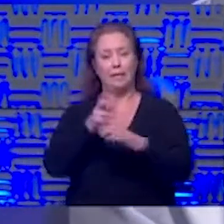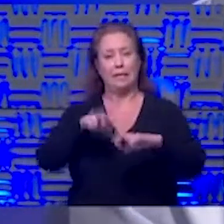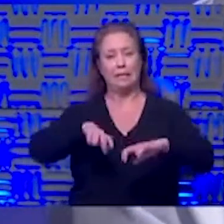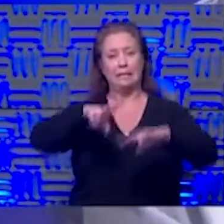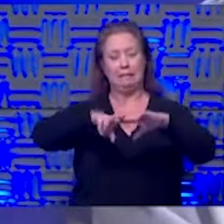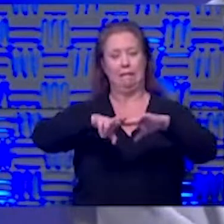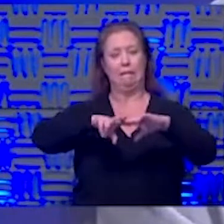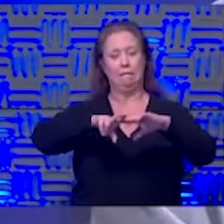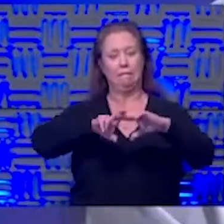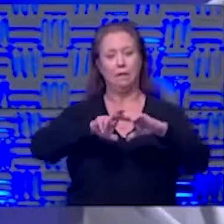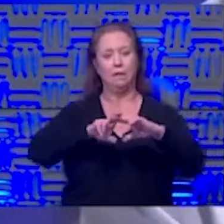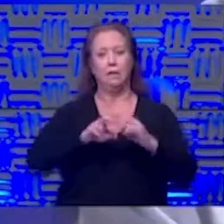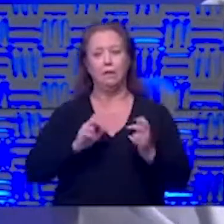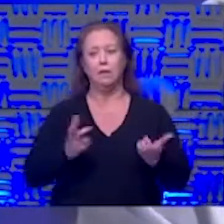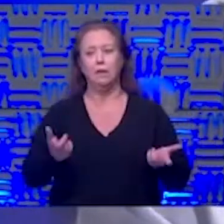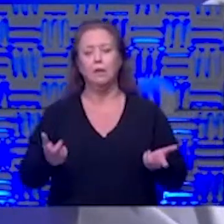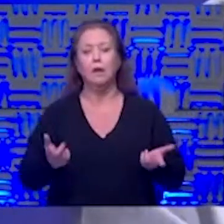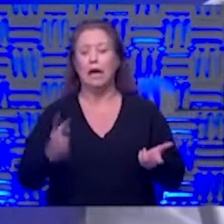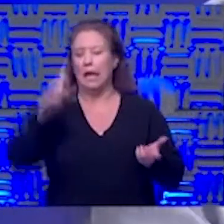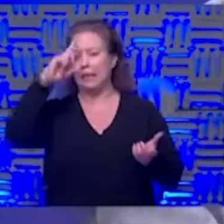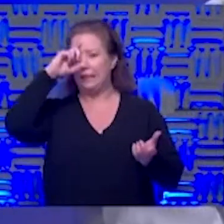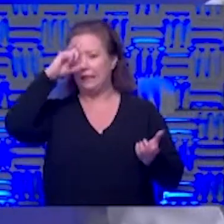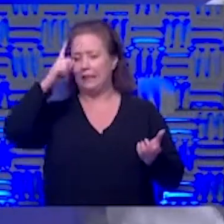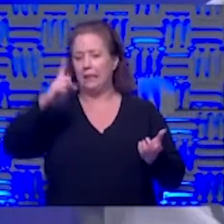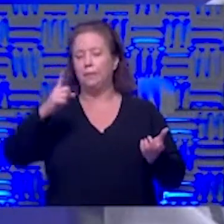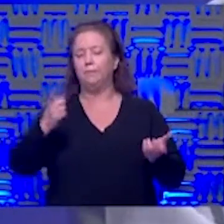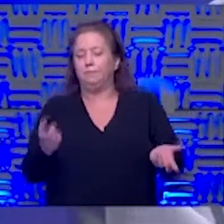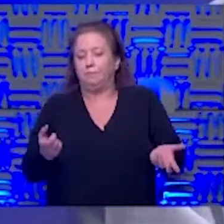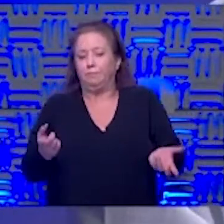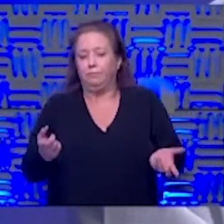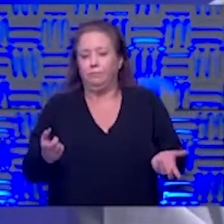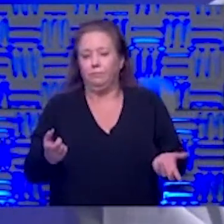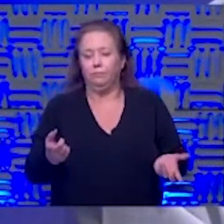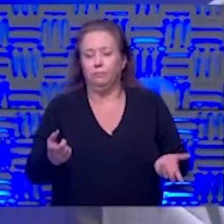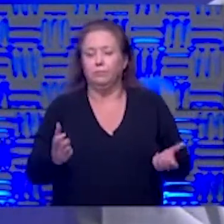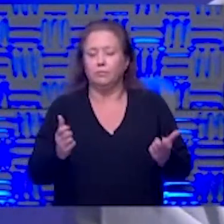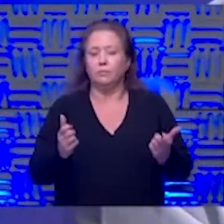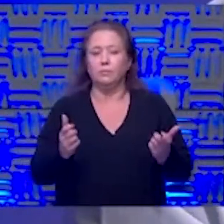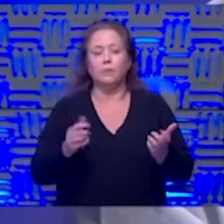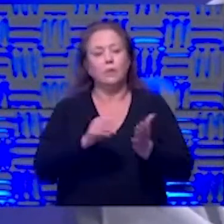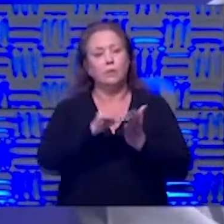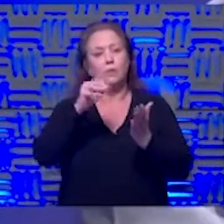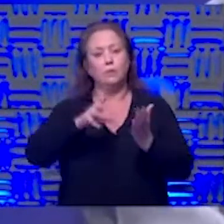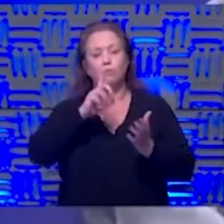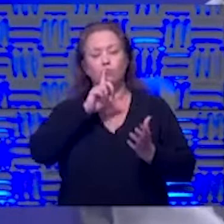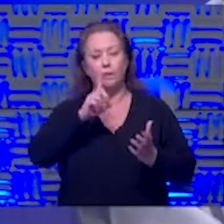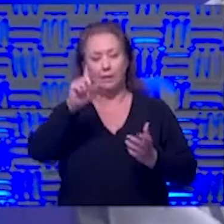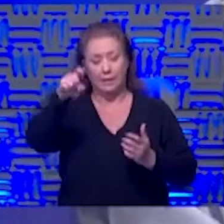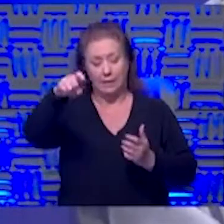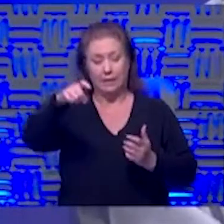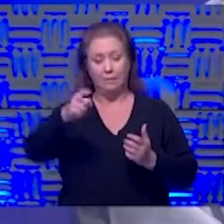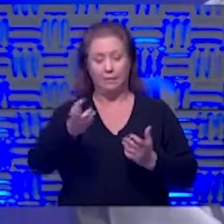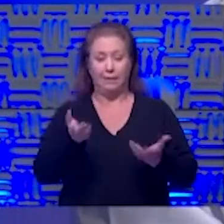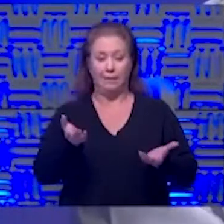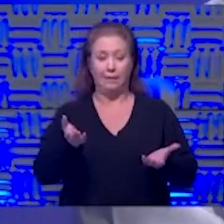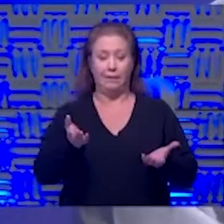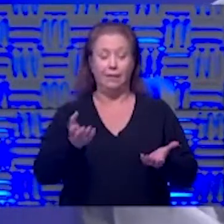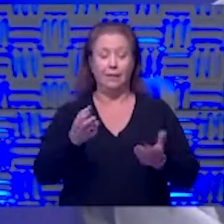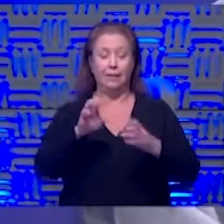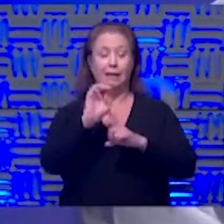down and when they leave things of that nature i think however you know a lot of students really need to be in that